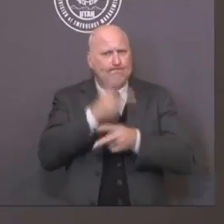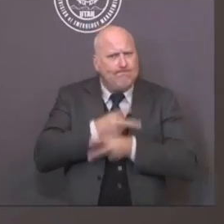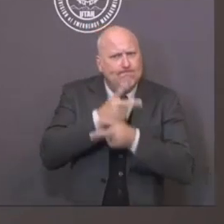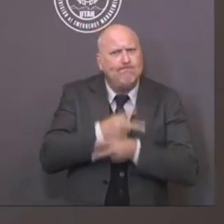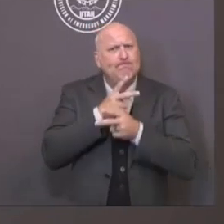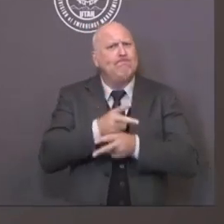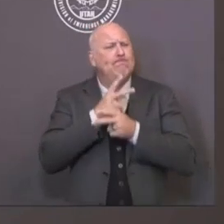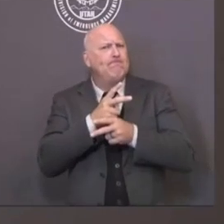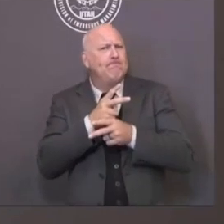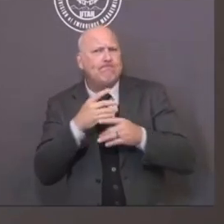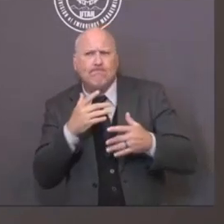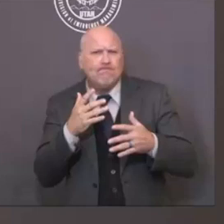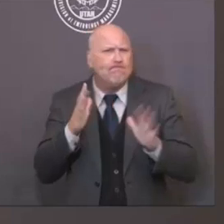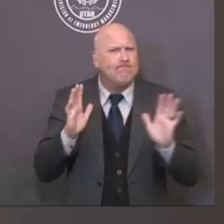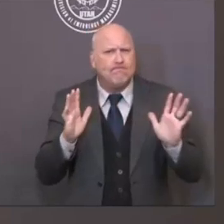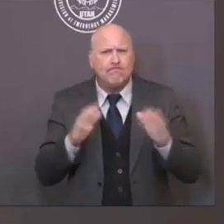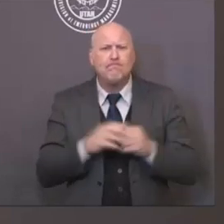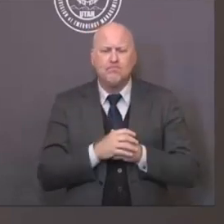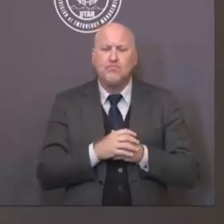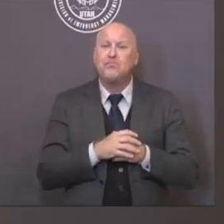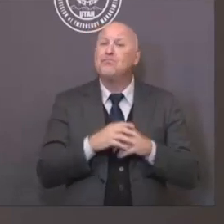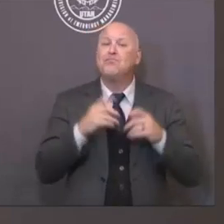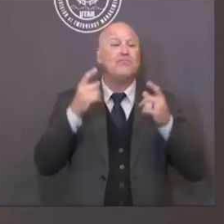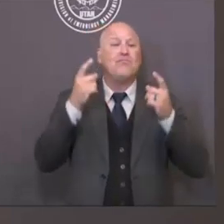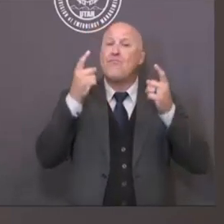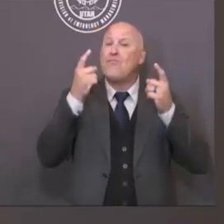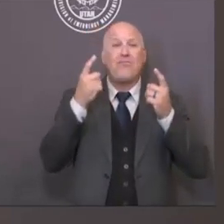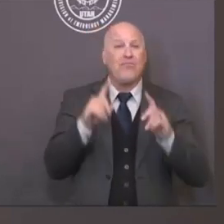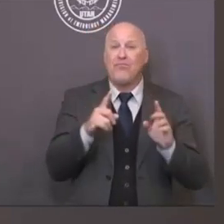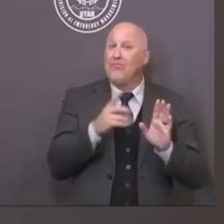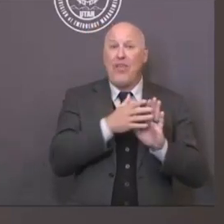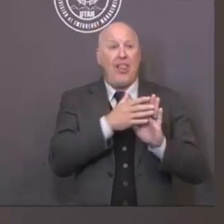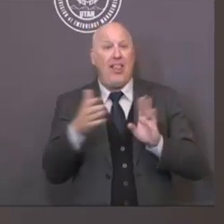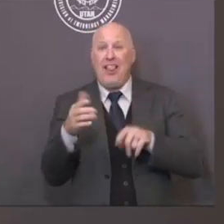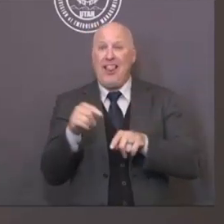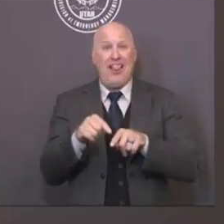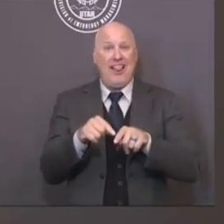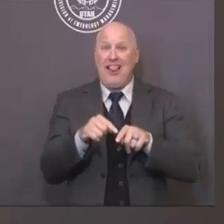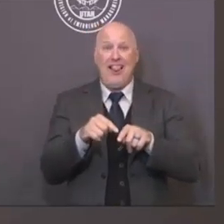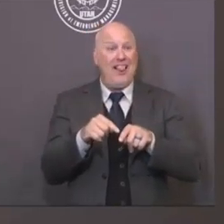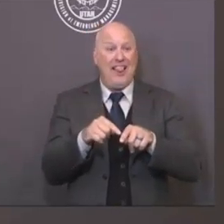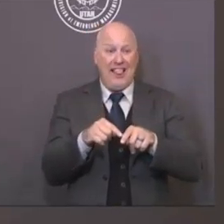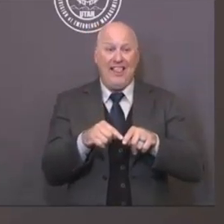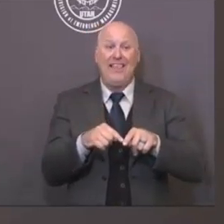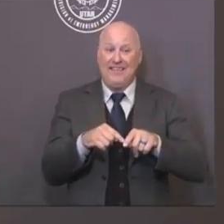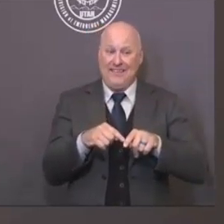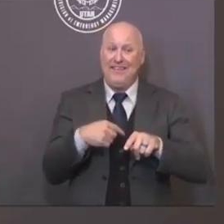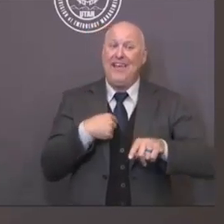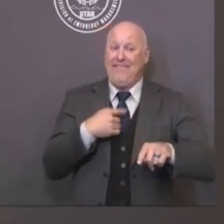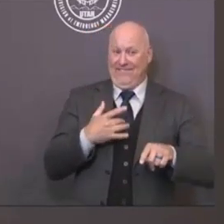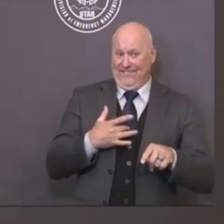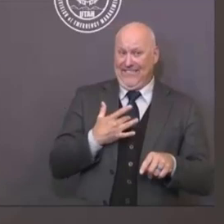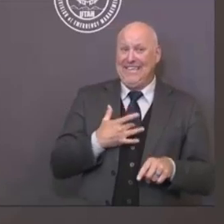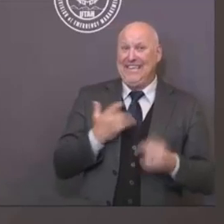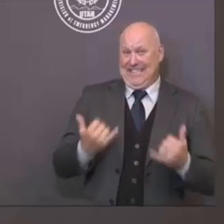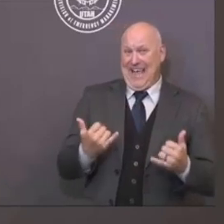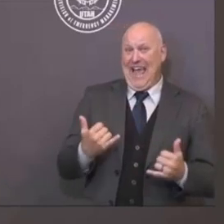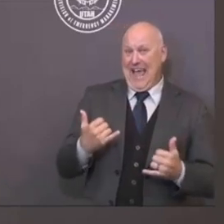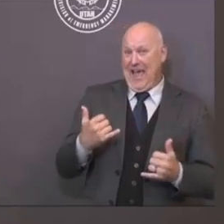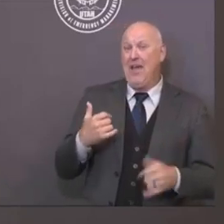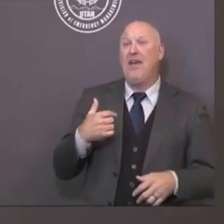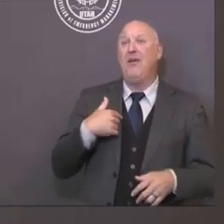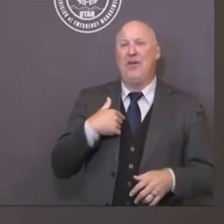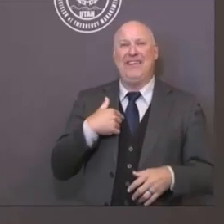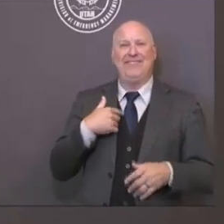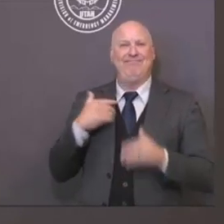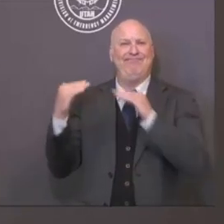right now have increasing infection rates in their respective states, all trying to find out, you know, what to do with it and how to